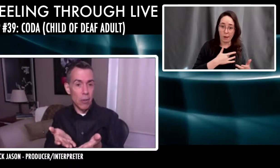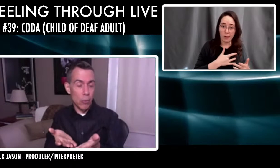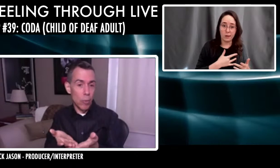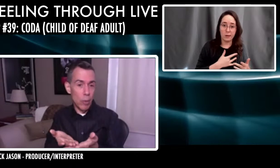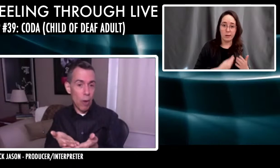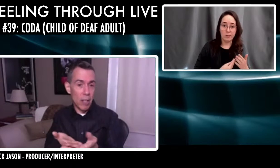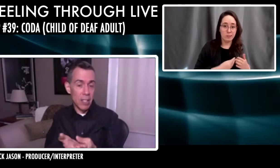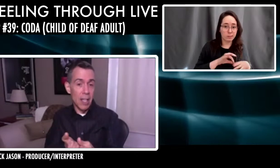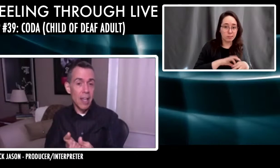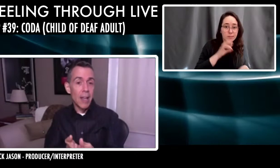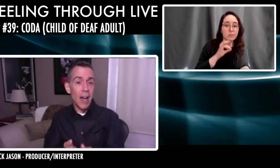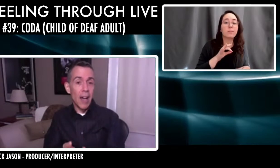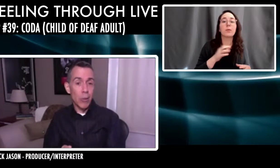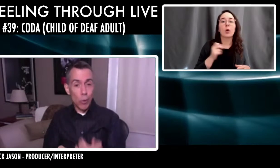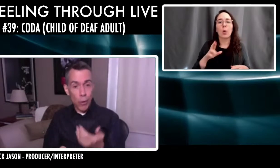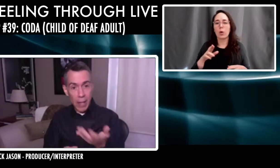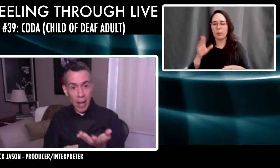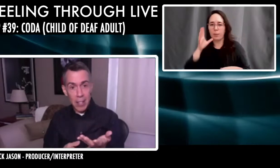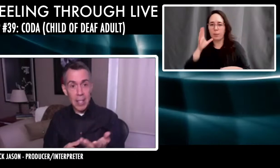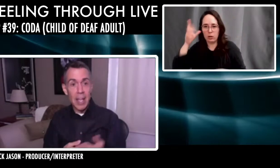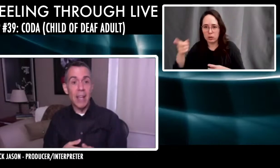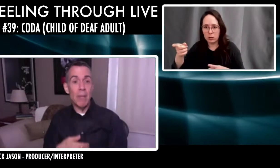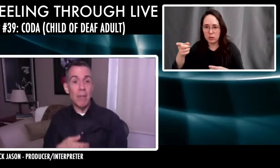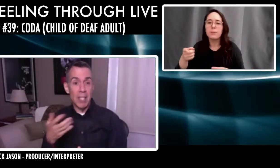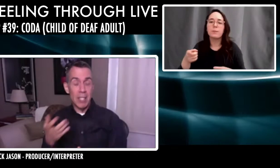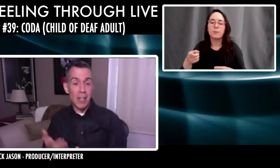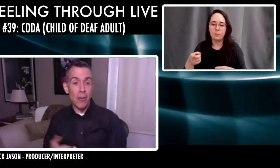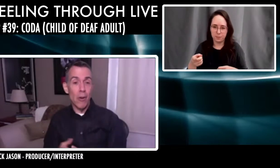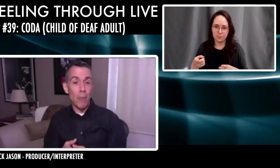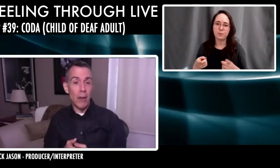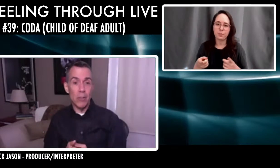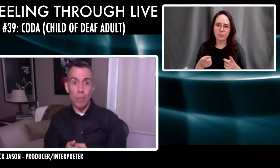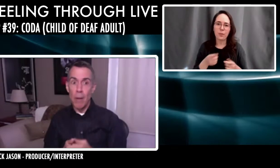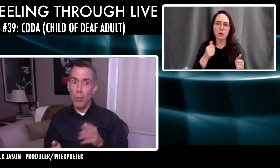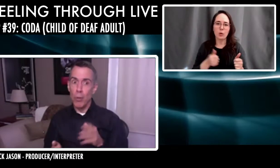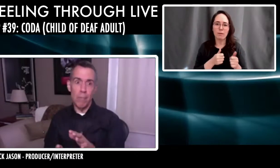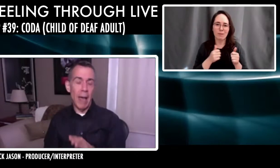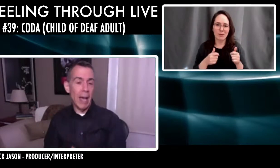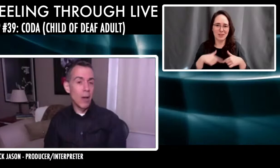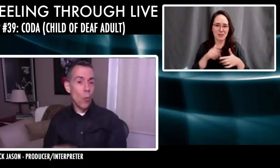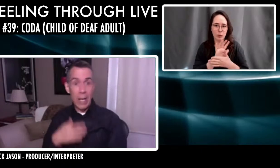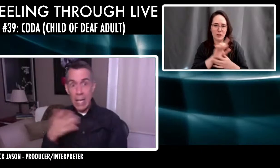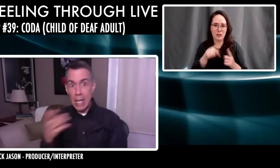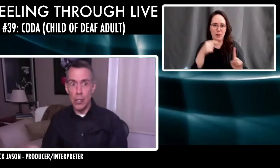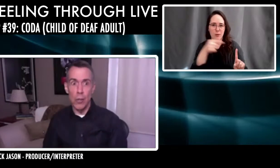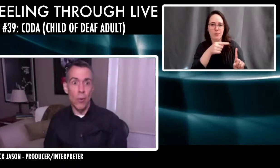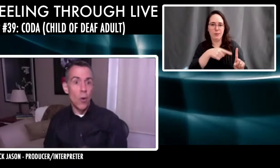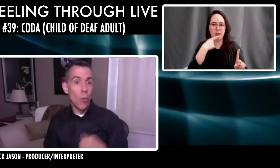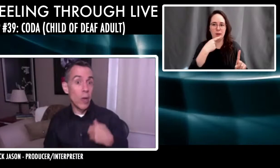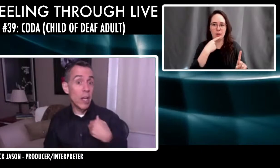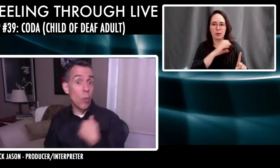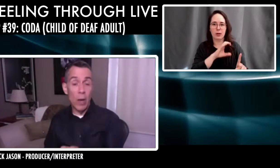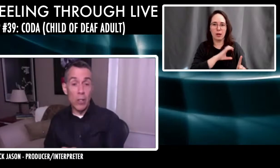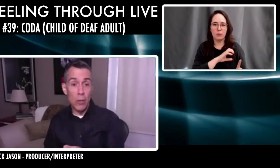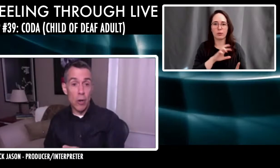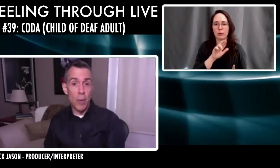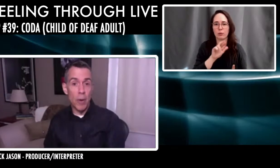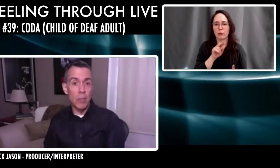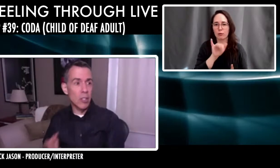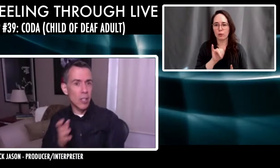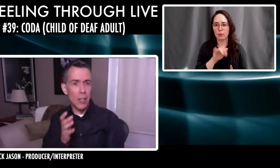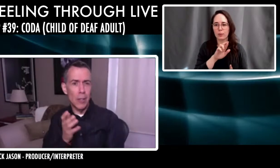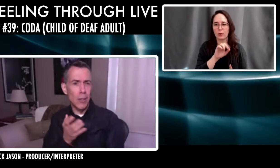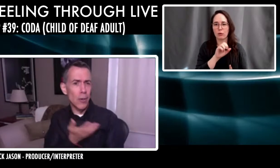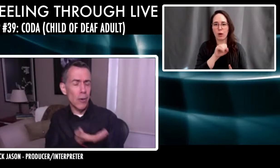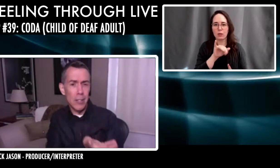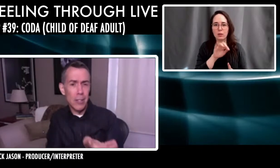young character, Ruby Rossi, uh, through learning how to sing and becoming a singer and her parents pushing back. We need you. We, we want you to interpret.